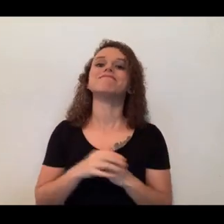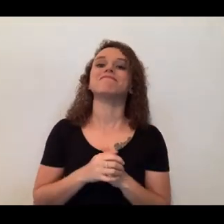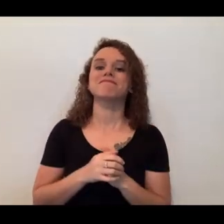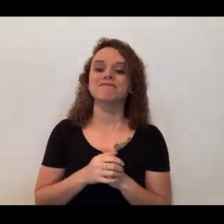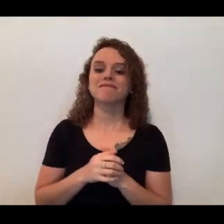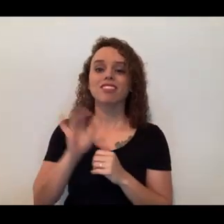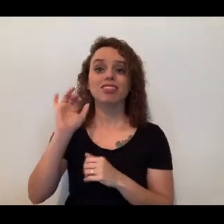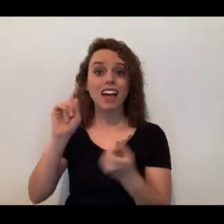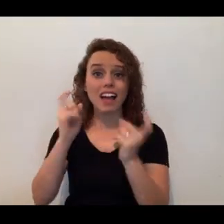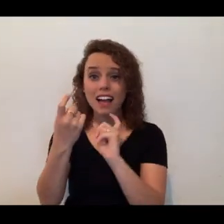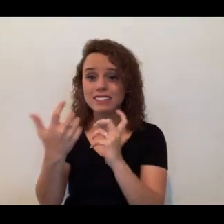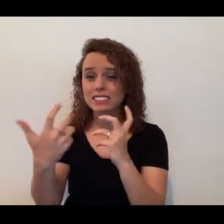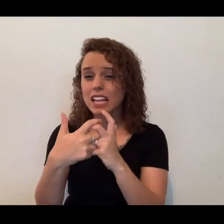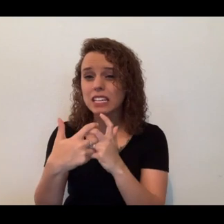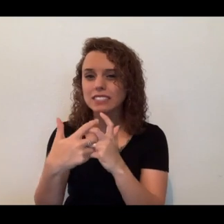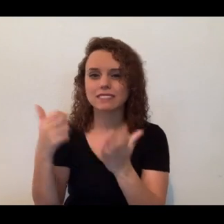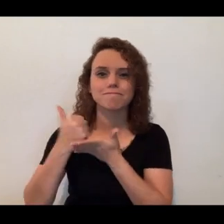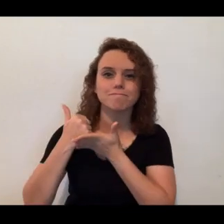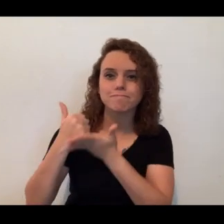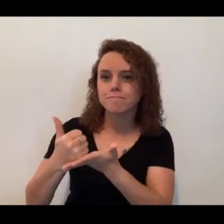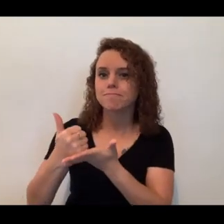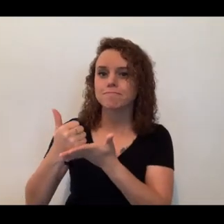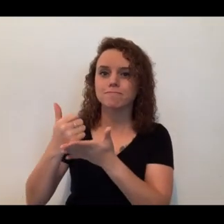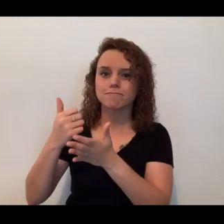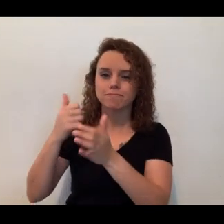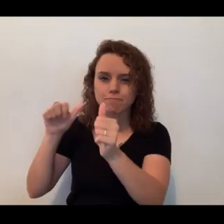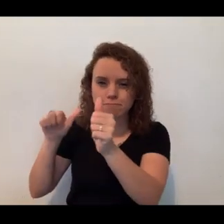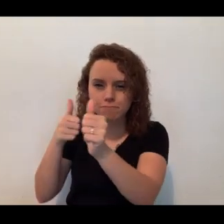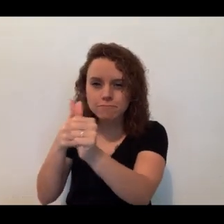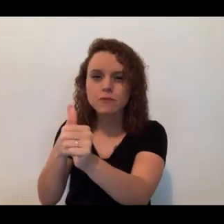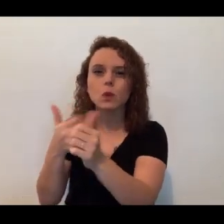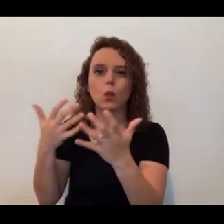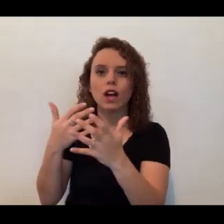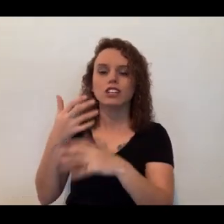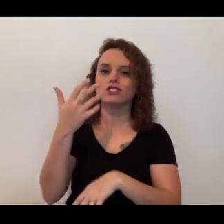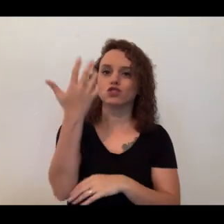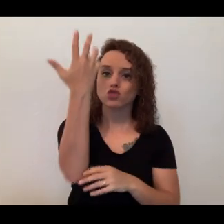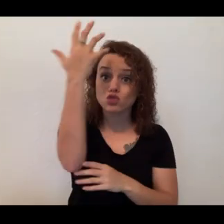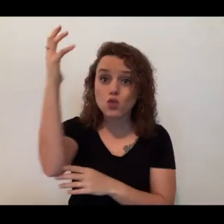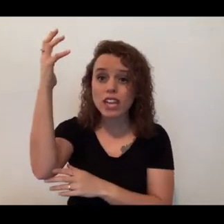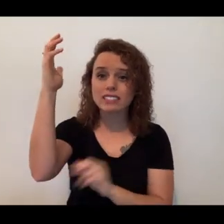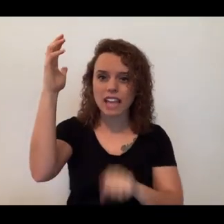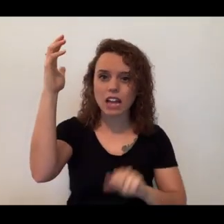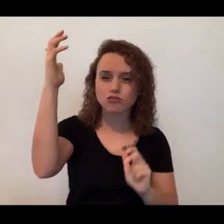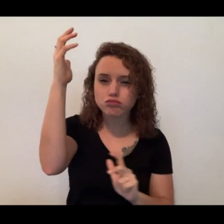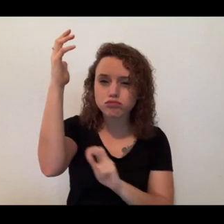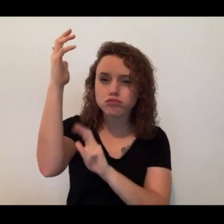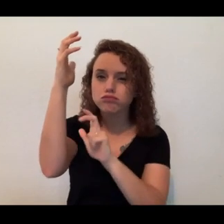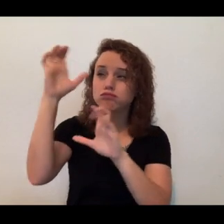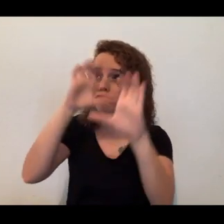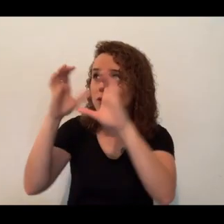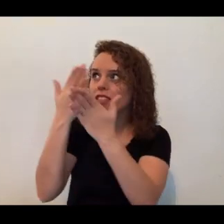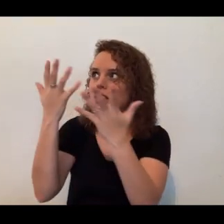adaptation to help them to be a good hunter is they can climb up trees looking for things that they'd want to